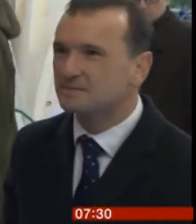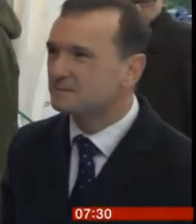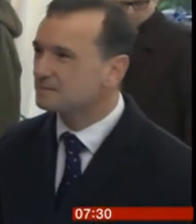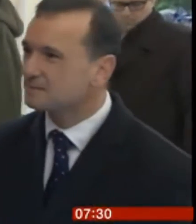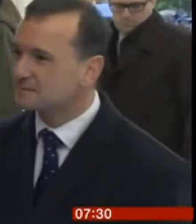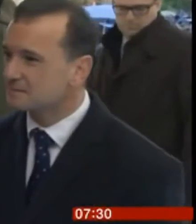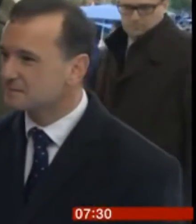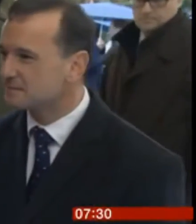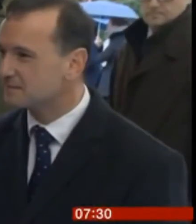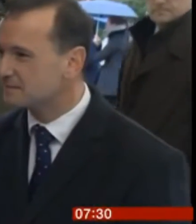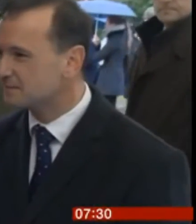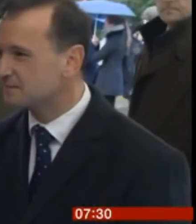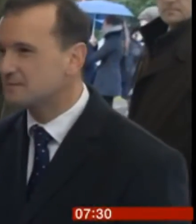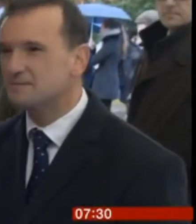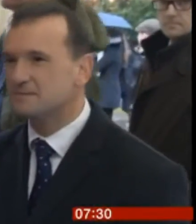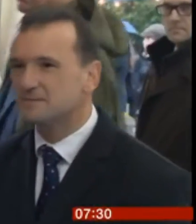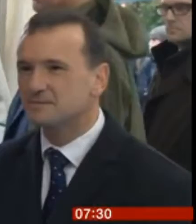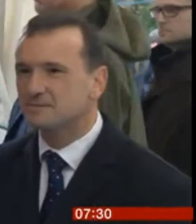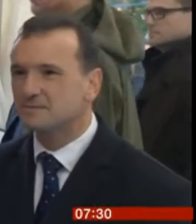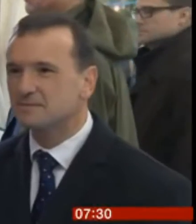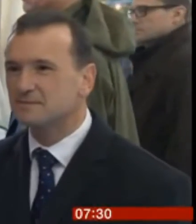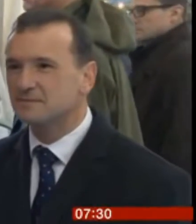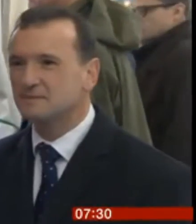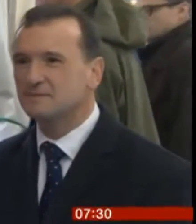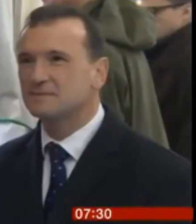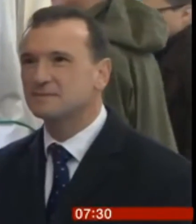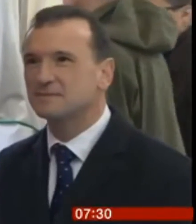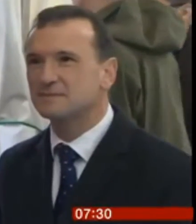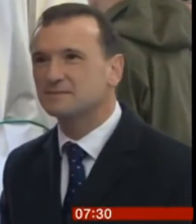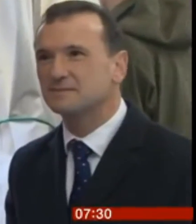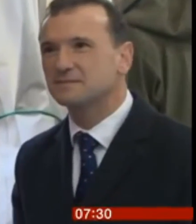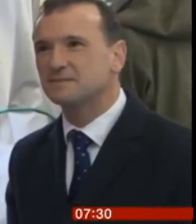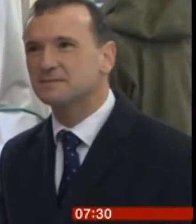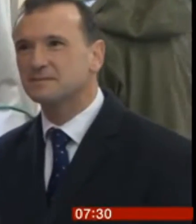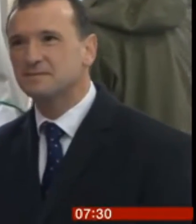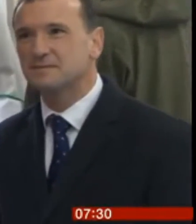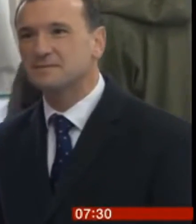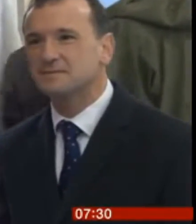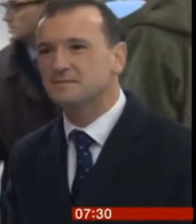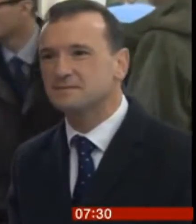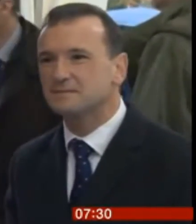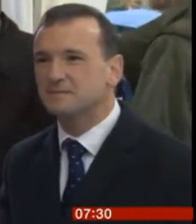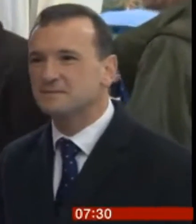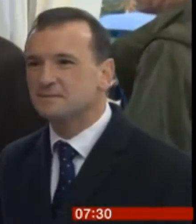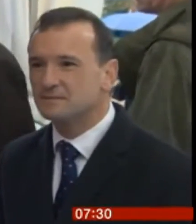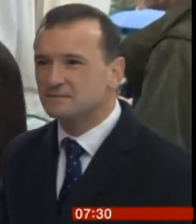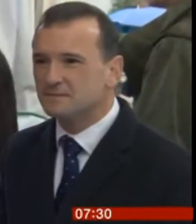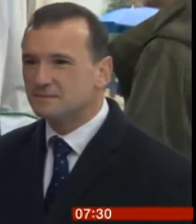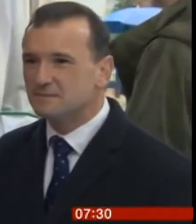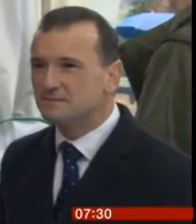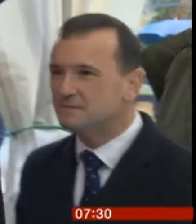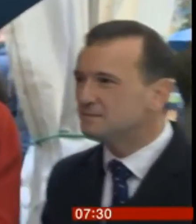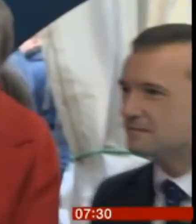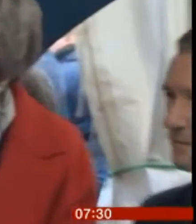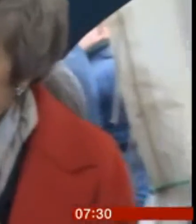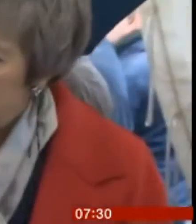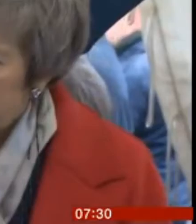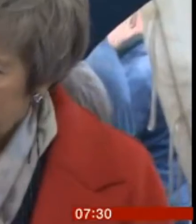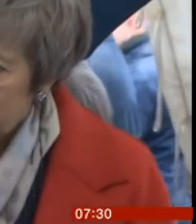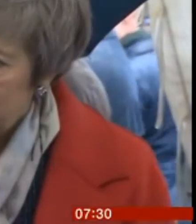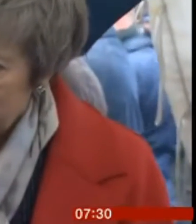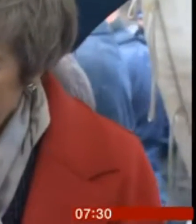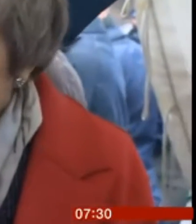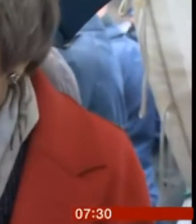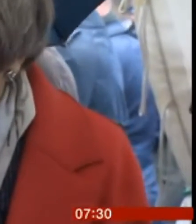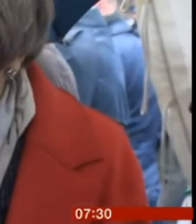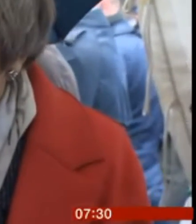later publish its assessment of how the various possibilities for Brexit could affect the economy. Meanwhile Theresa May is travelling to Scotland to